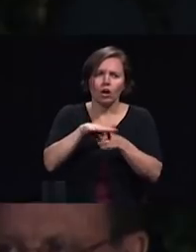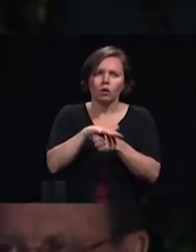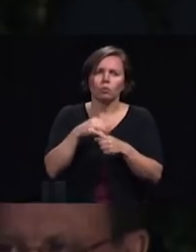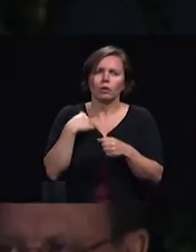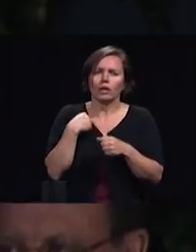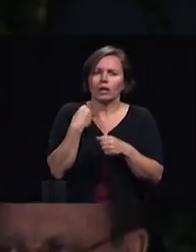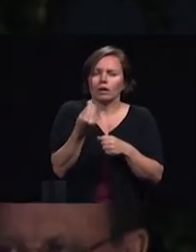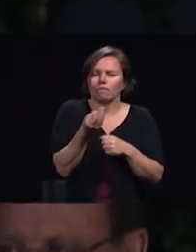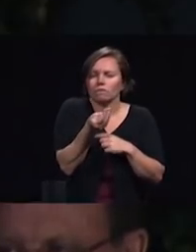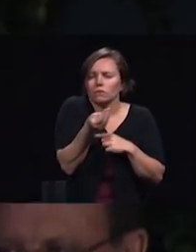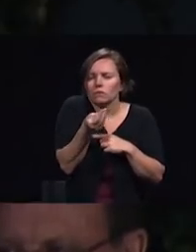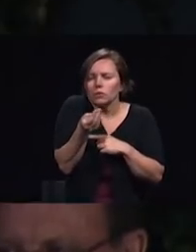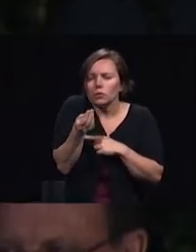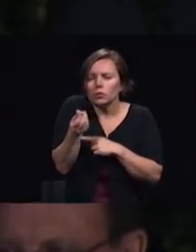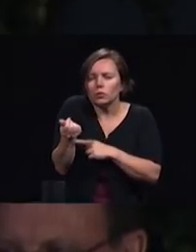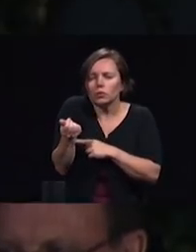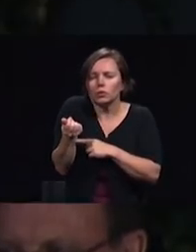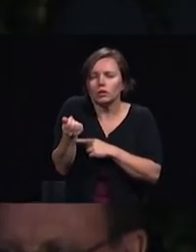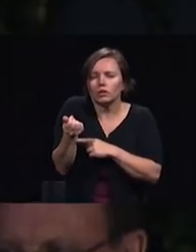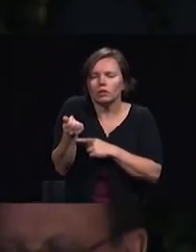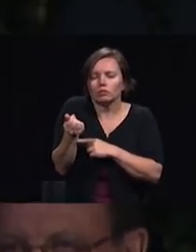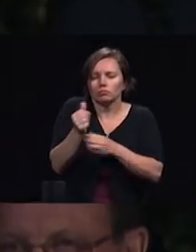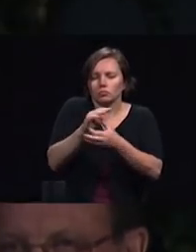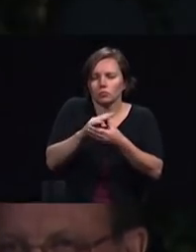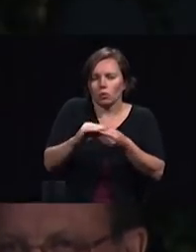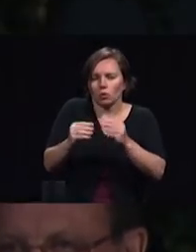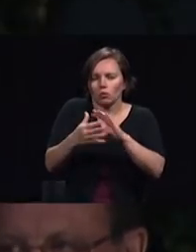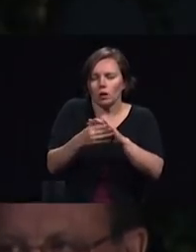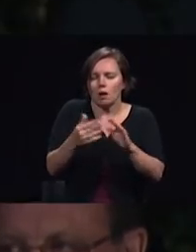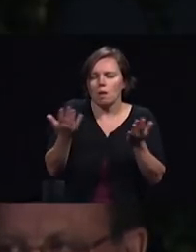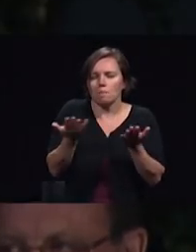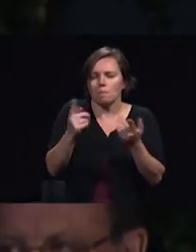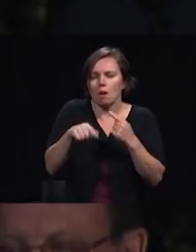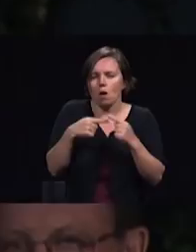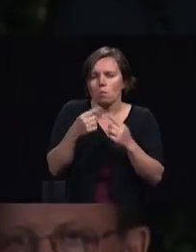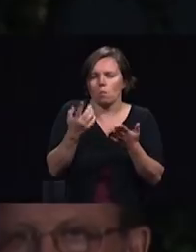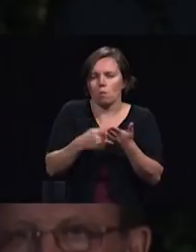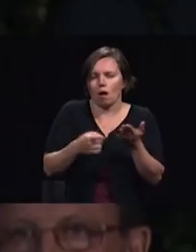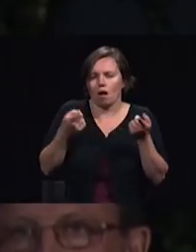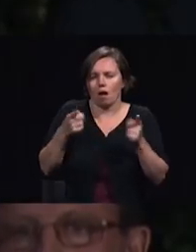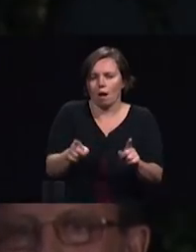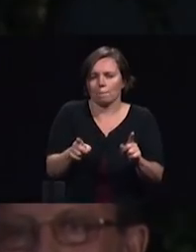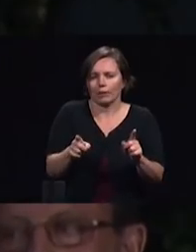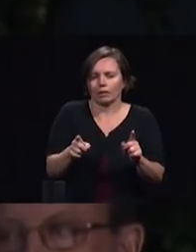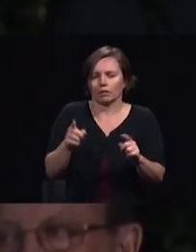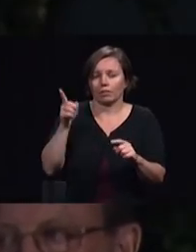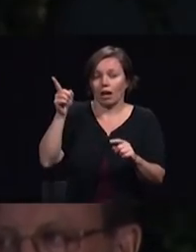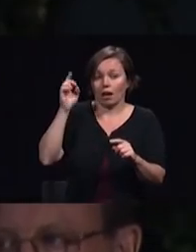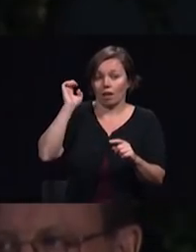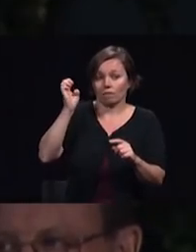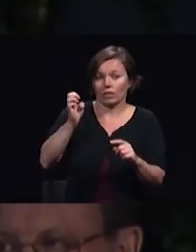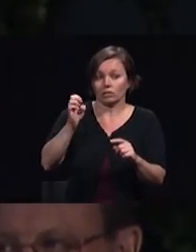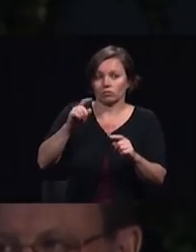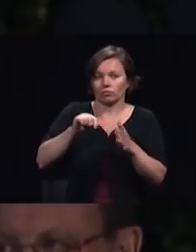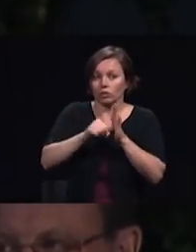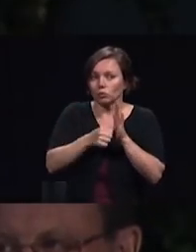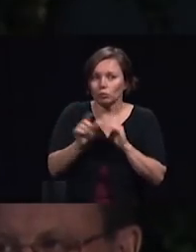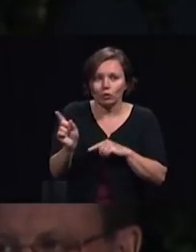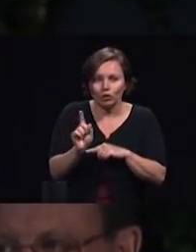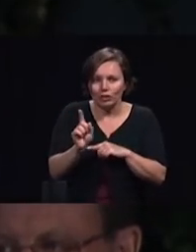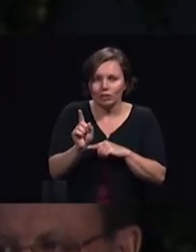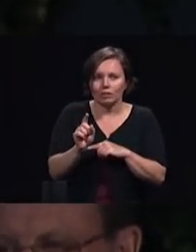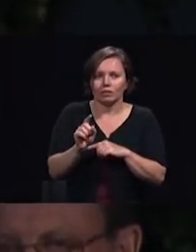taste of what is going on now a marvelous evangelistic emphasis is taking place in Jakarta in Indonesia